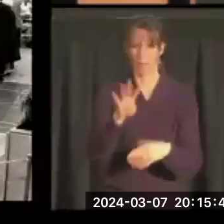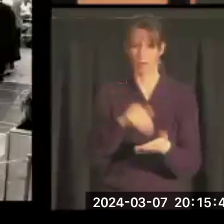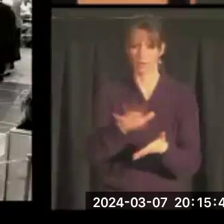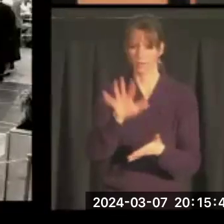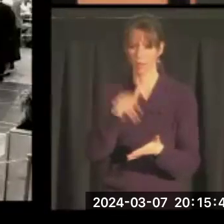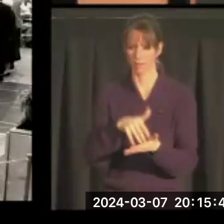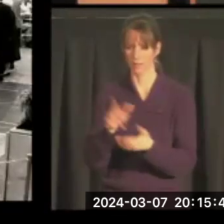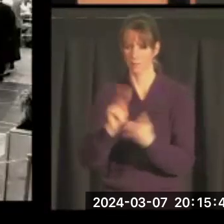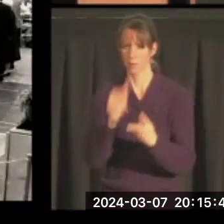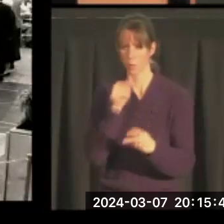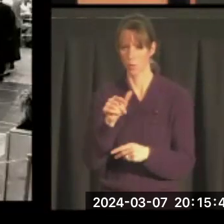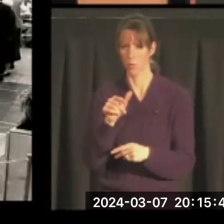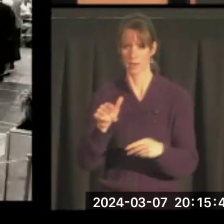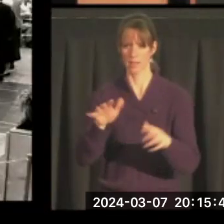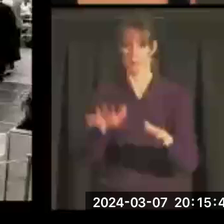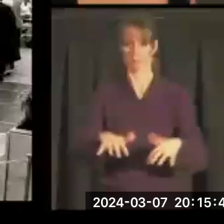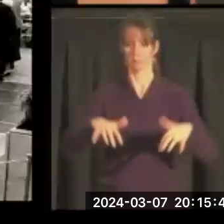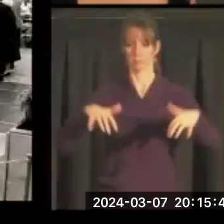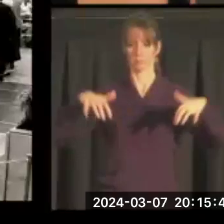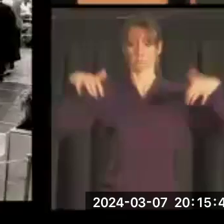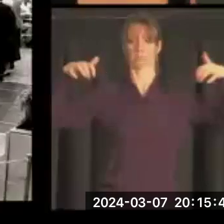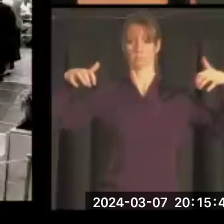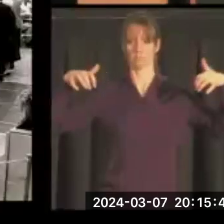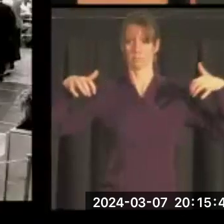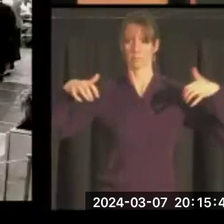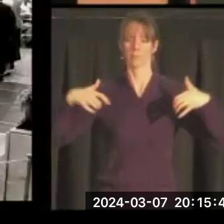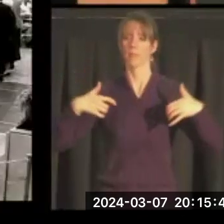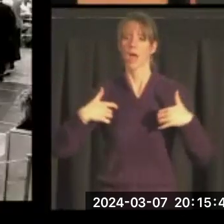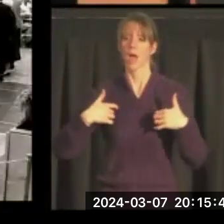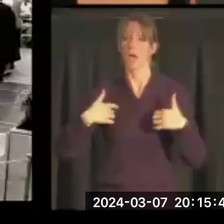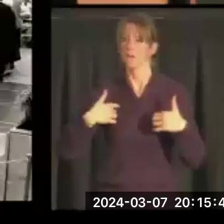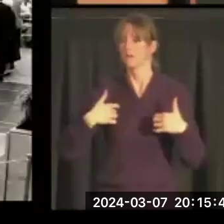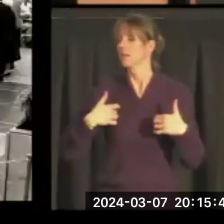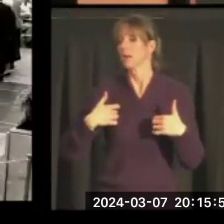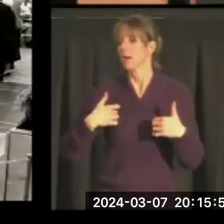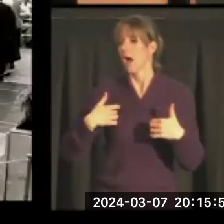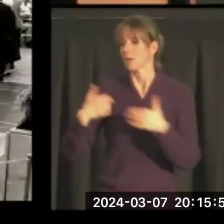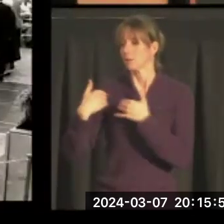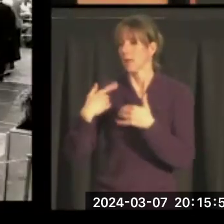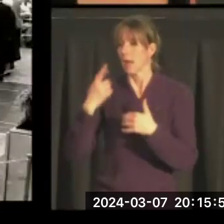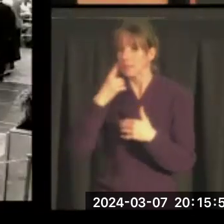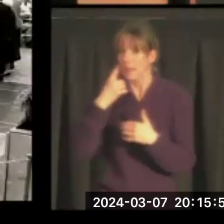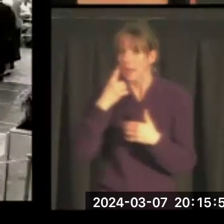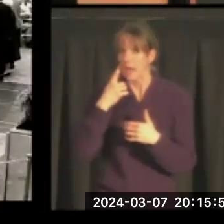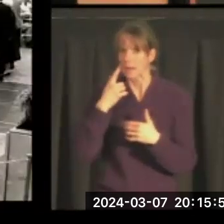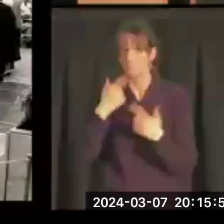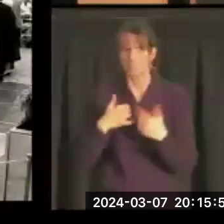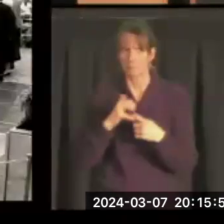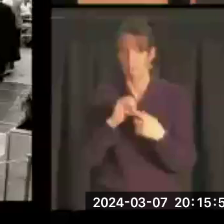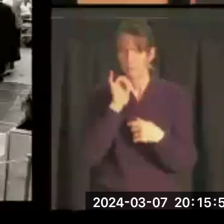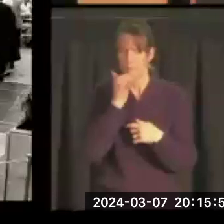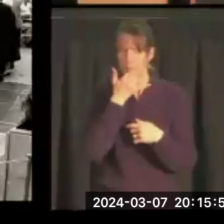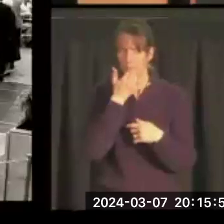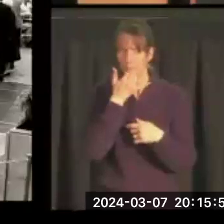in the field house. Because I was the one responsible, I thought, you know, I maybe made a big mistake by